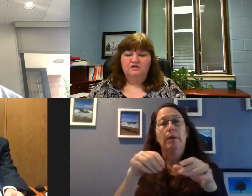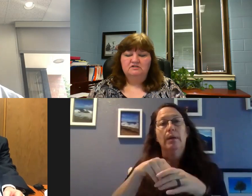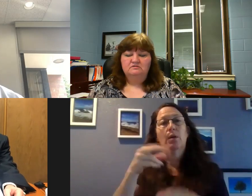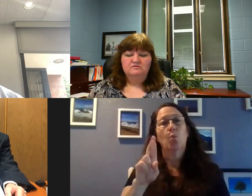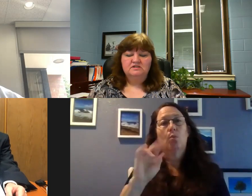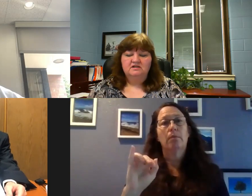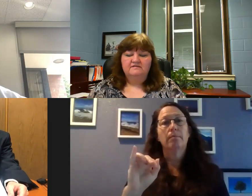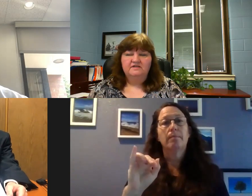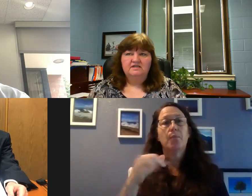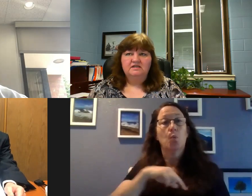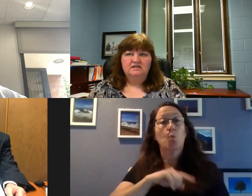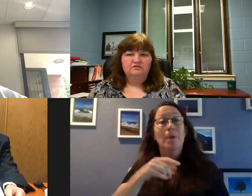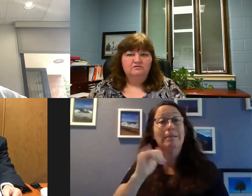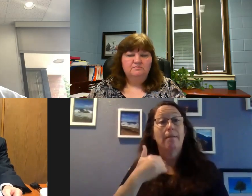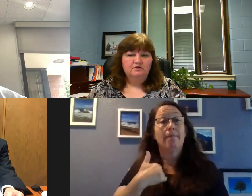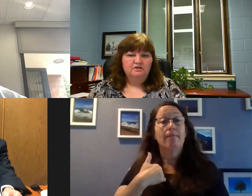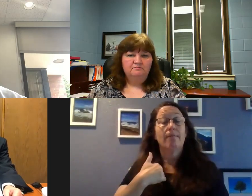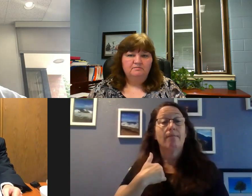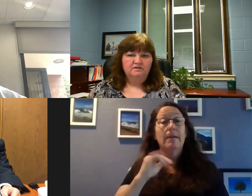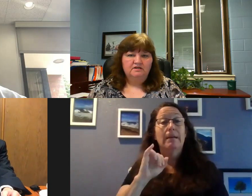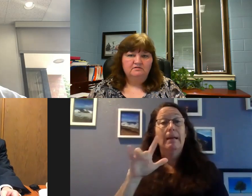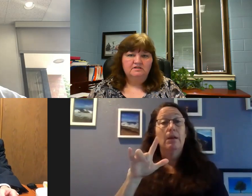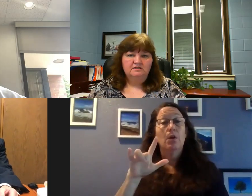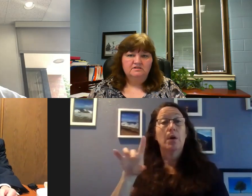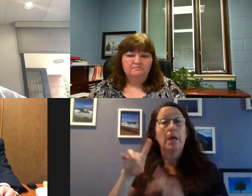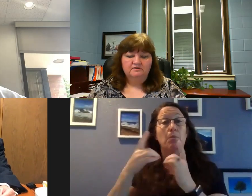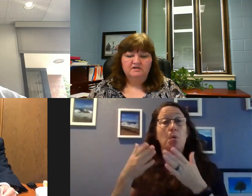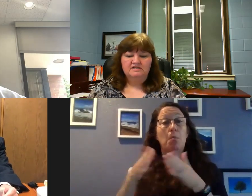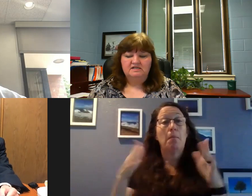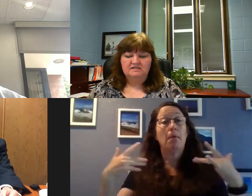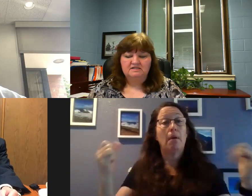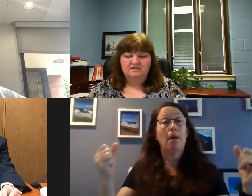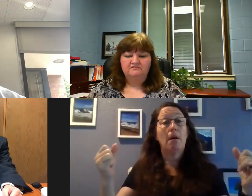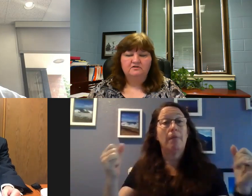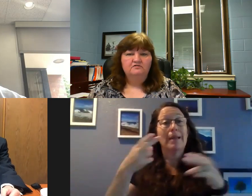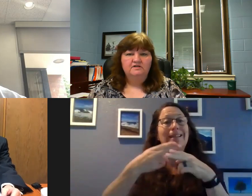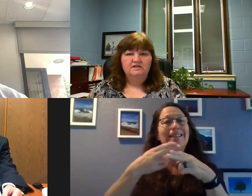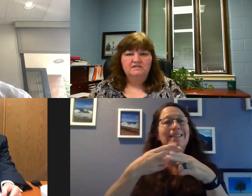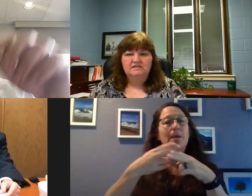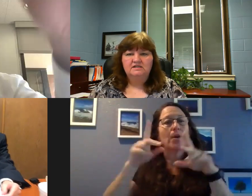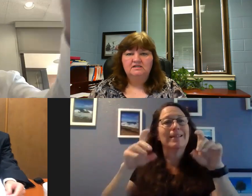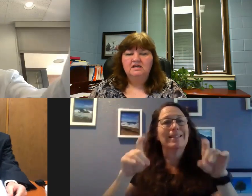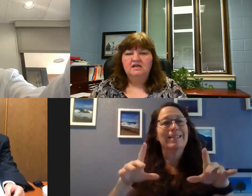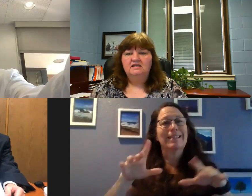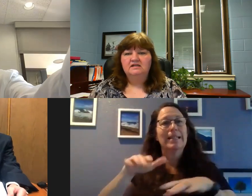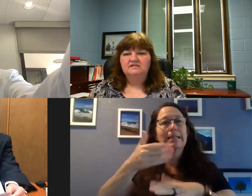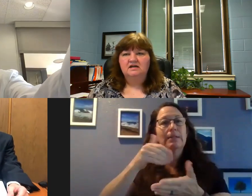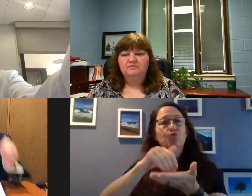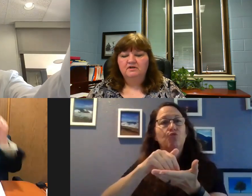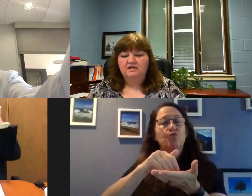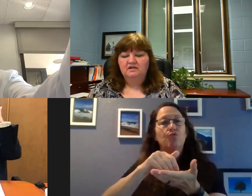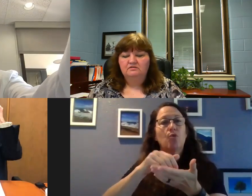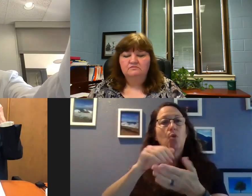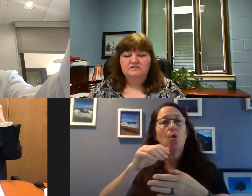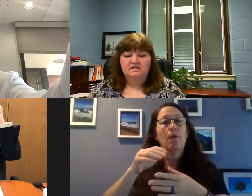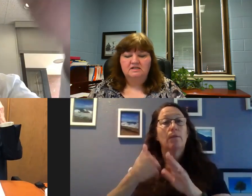We do still have the Illinois Department of Public Health temporary testing site for COVID-19 and that is